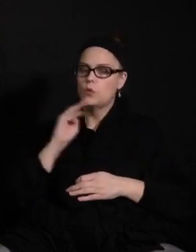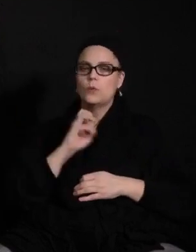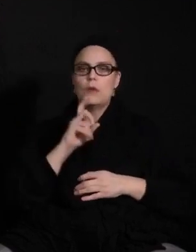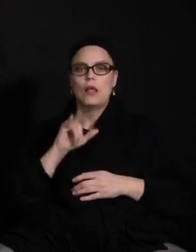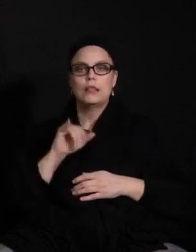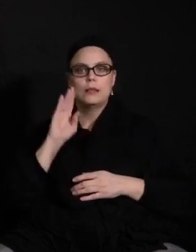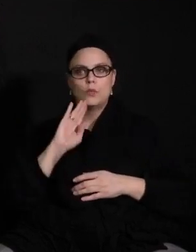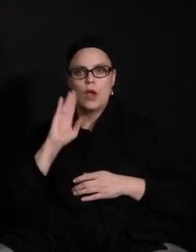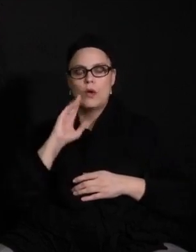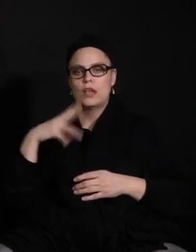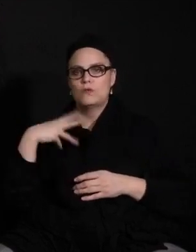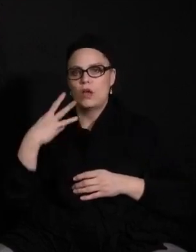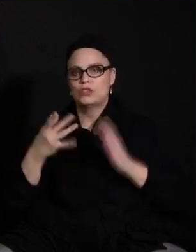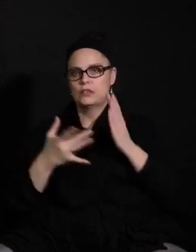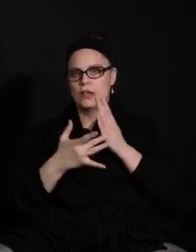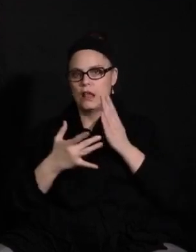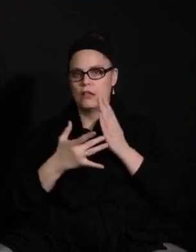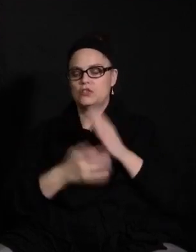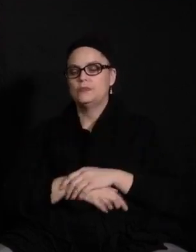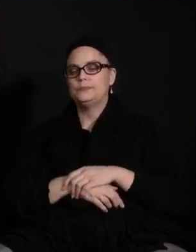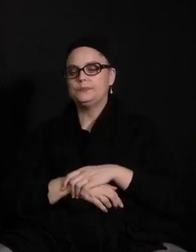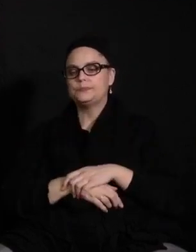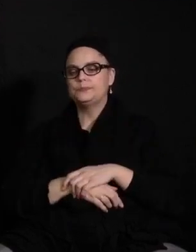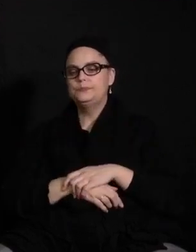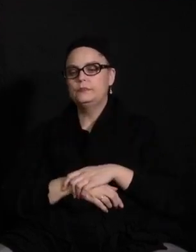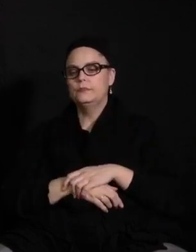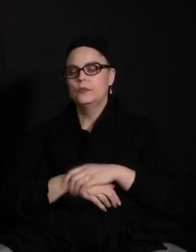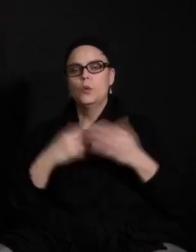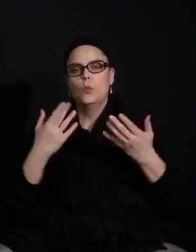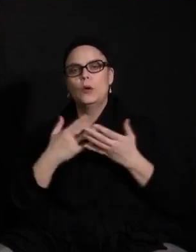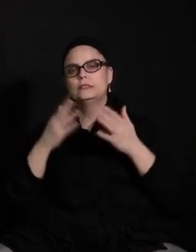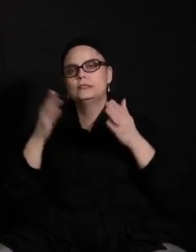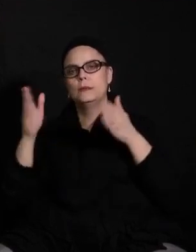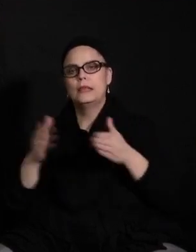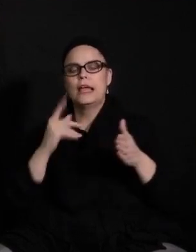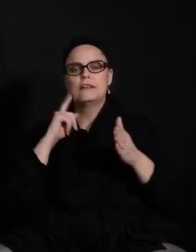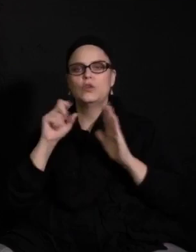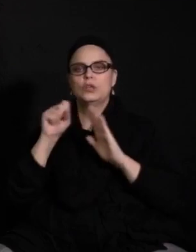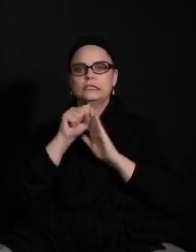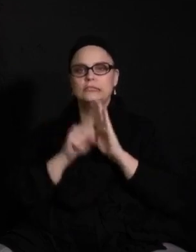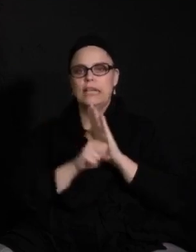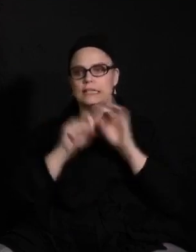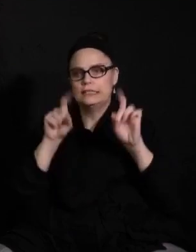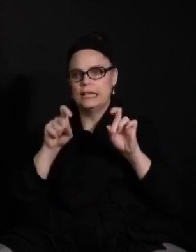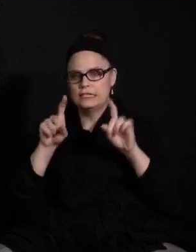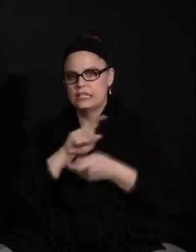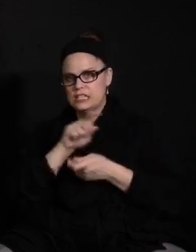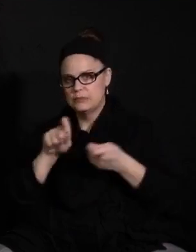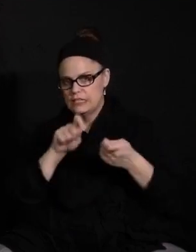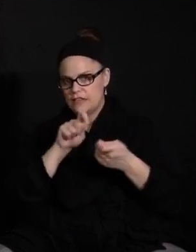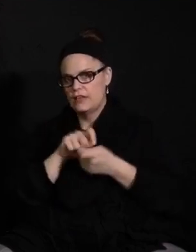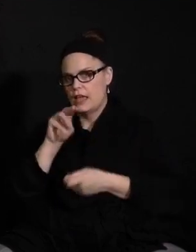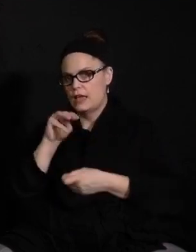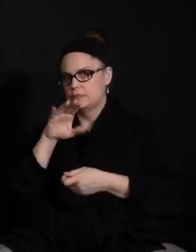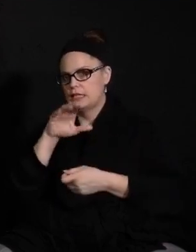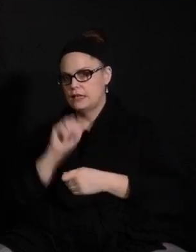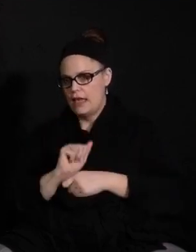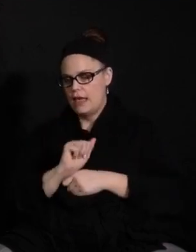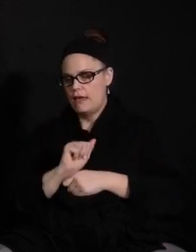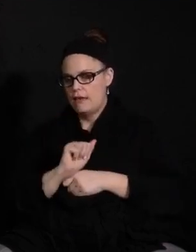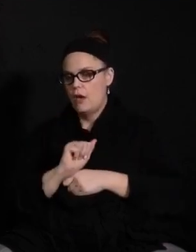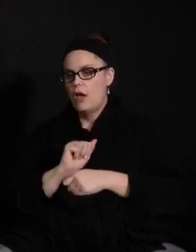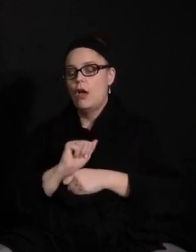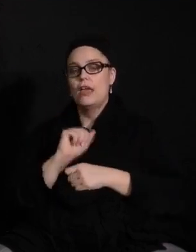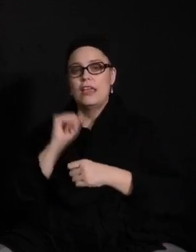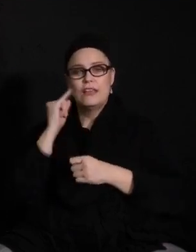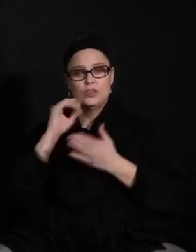sixth grade teacher at Washington Technology Magnet. What is the plan for state testing, specifically MCAs? If students are to take their MCA test when